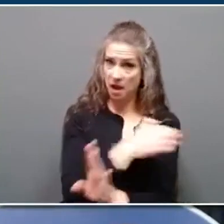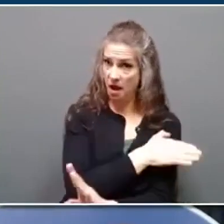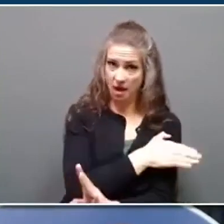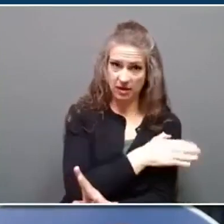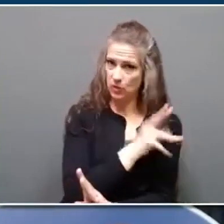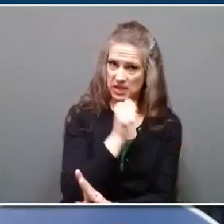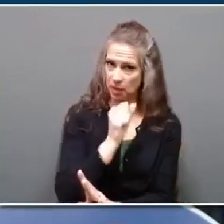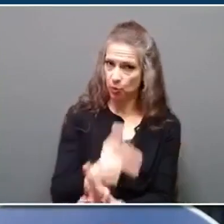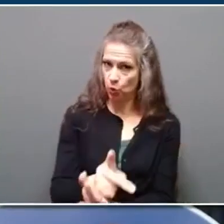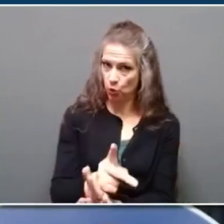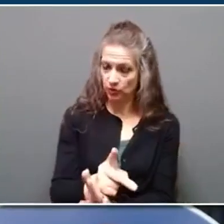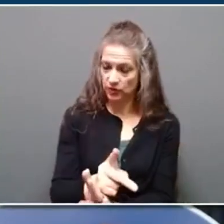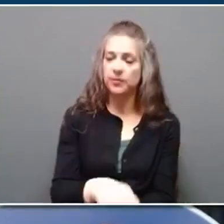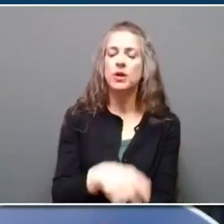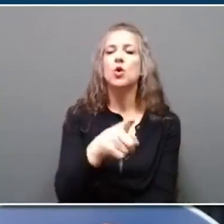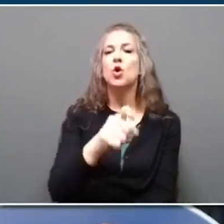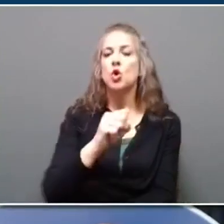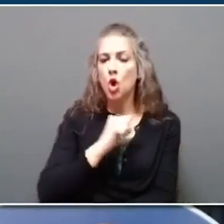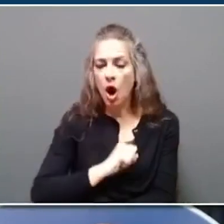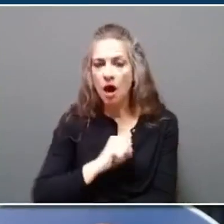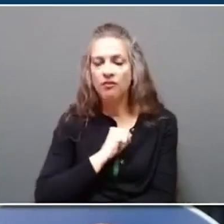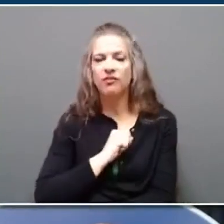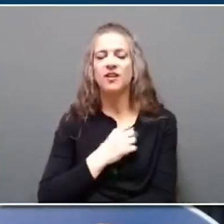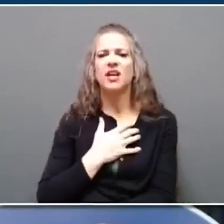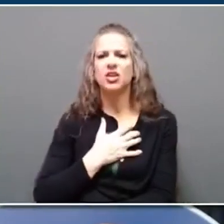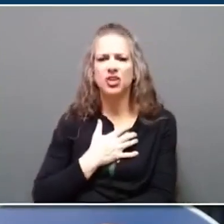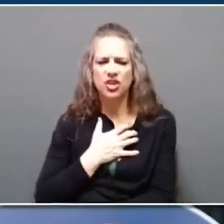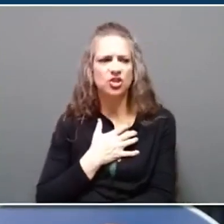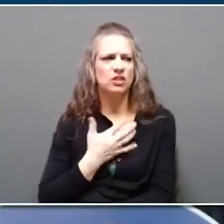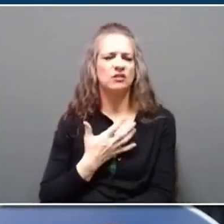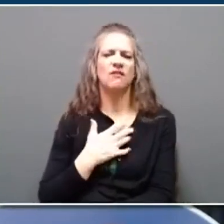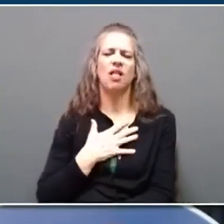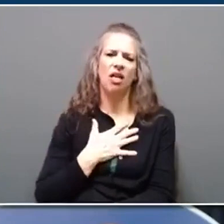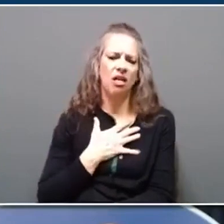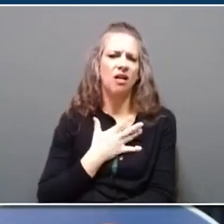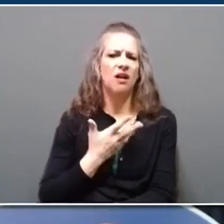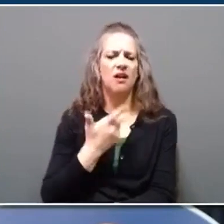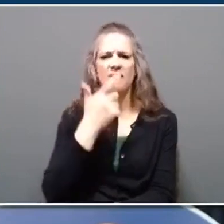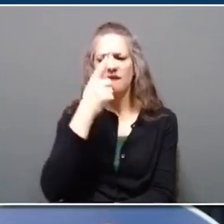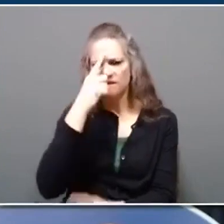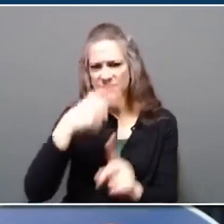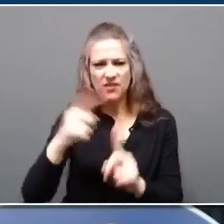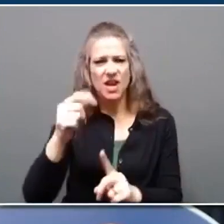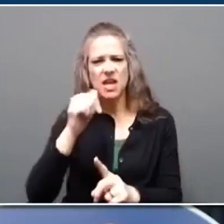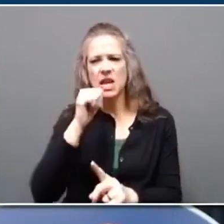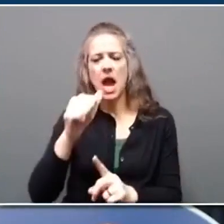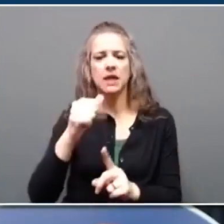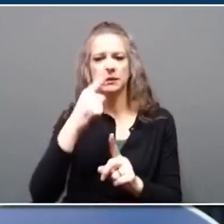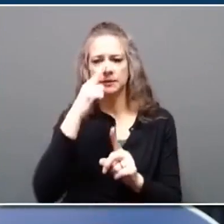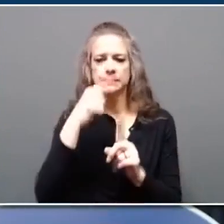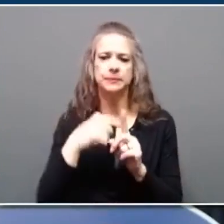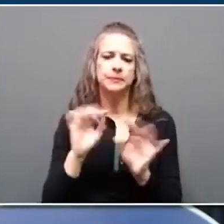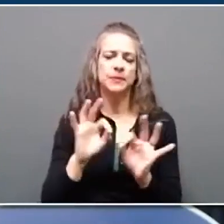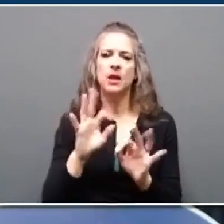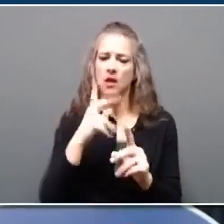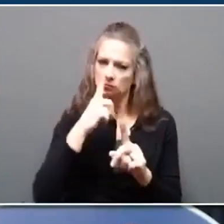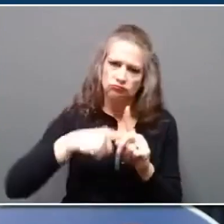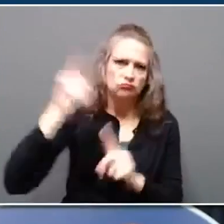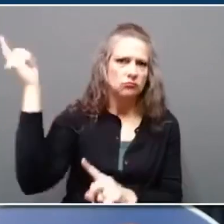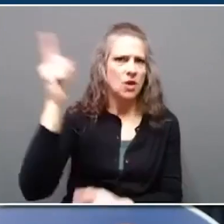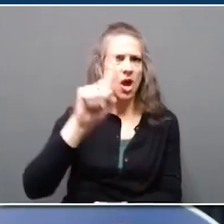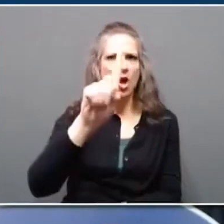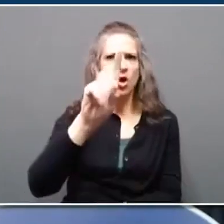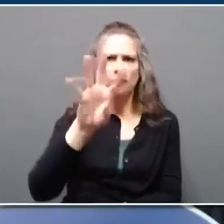a cough, congestion, a fever, and not a low-grade fever like the common cold, like the really bad flu fever, 104 degrees and you feel miserable,